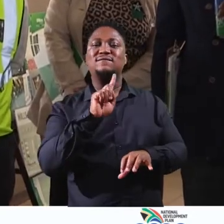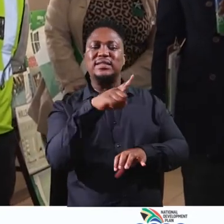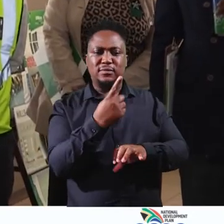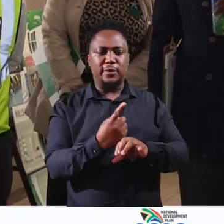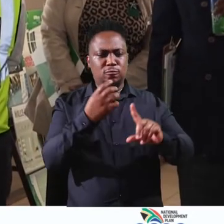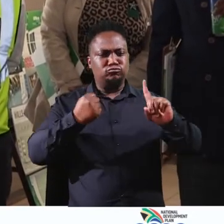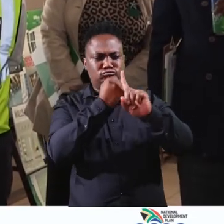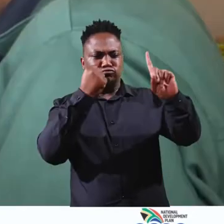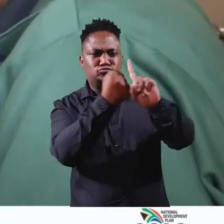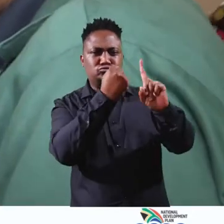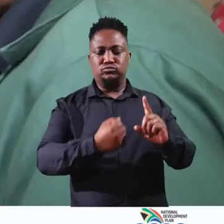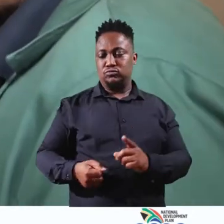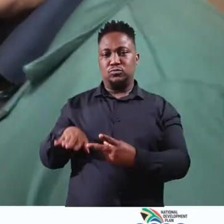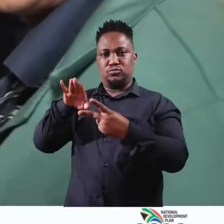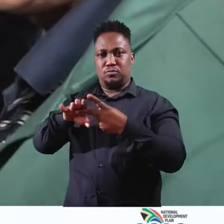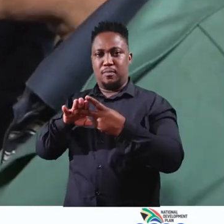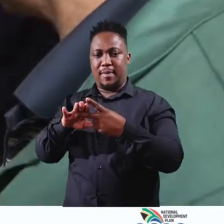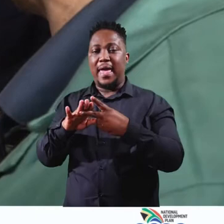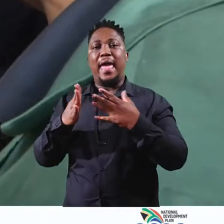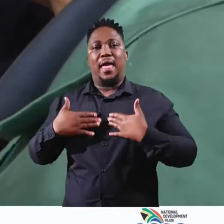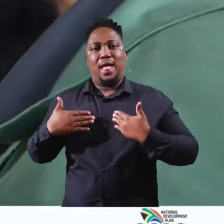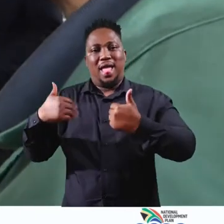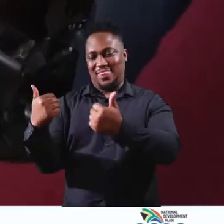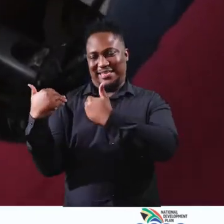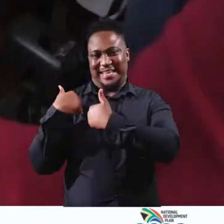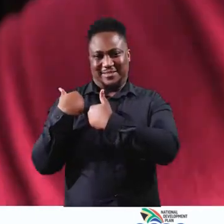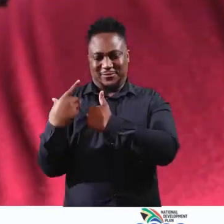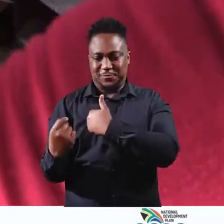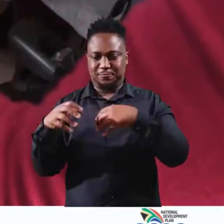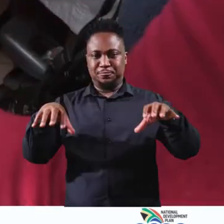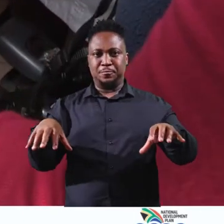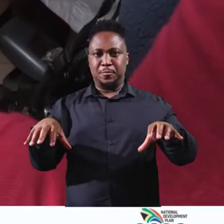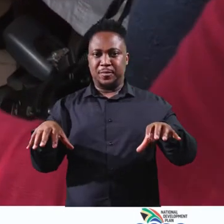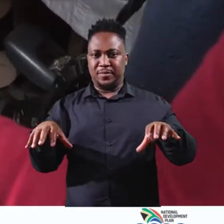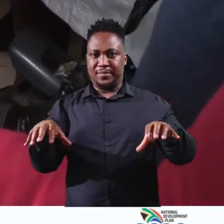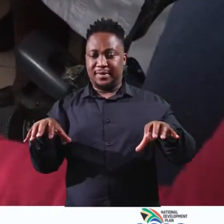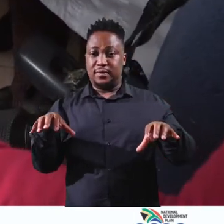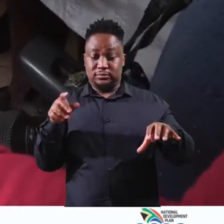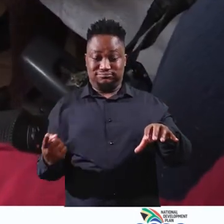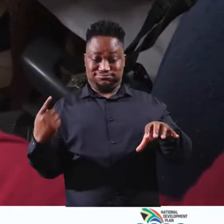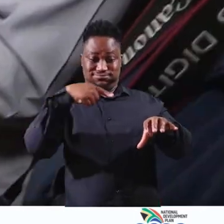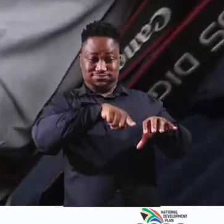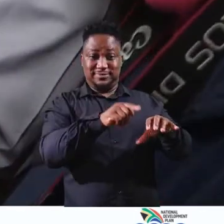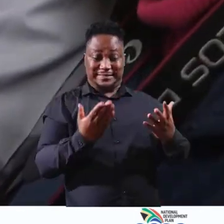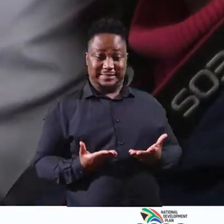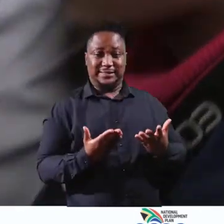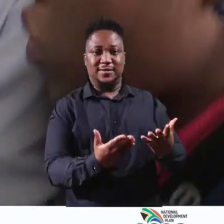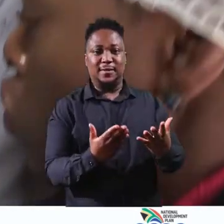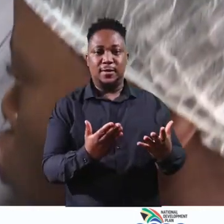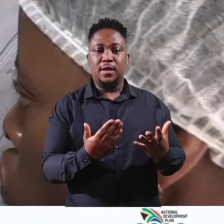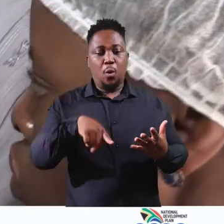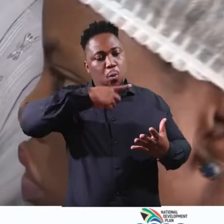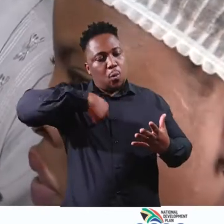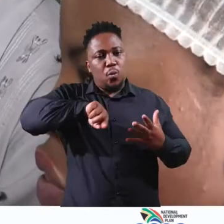The first one is Advocates and Statutory Services. And the other one is Occupational Health and Safety. So within